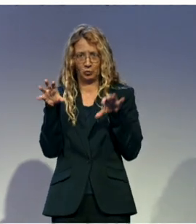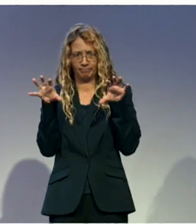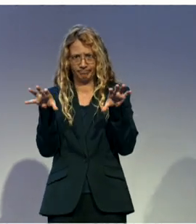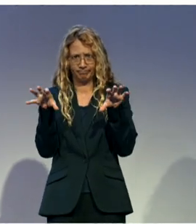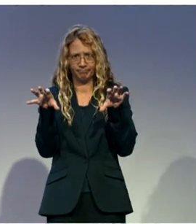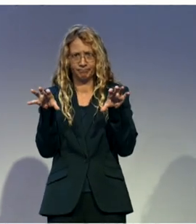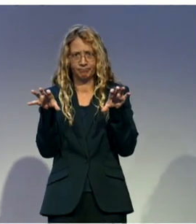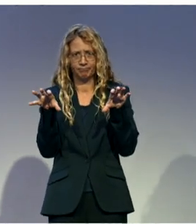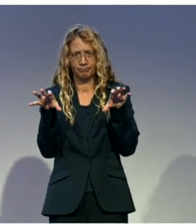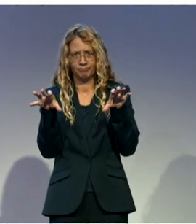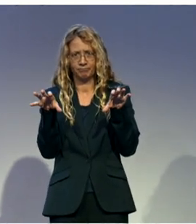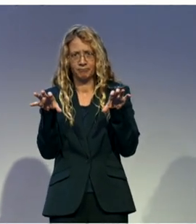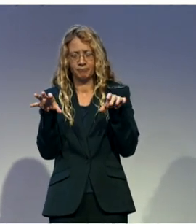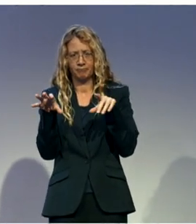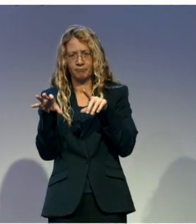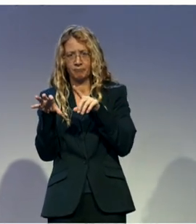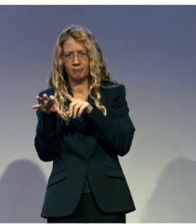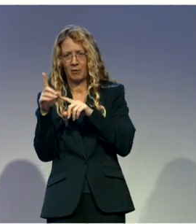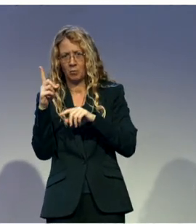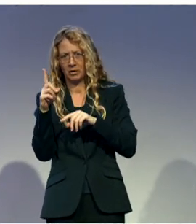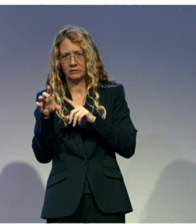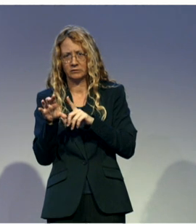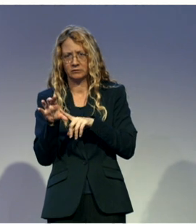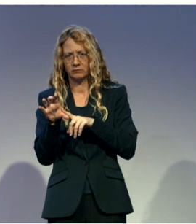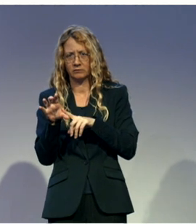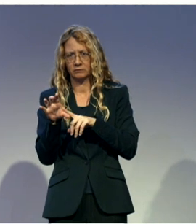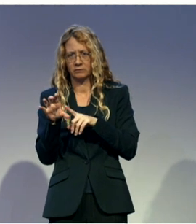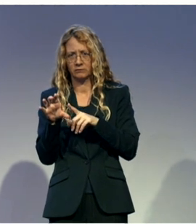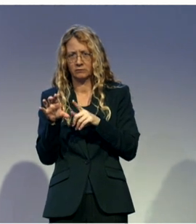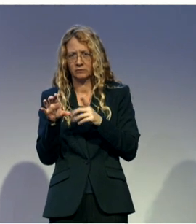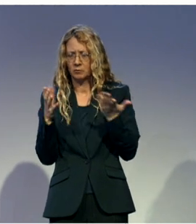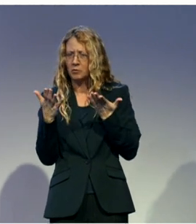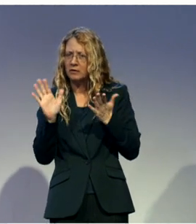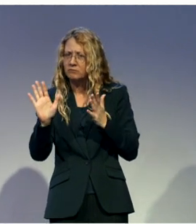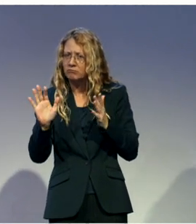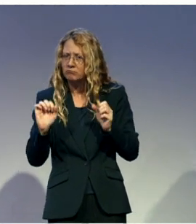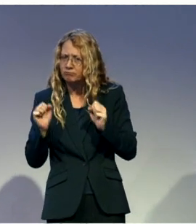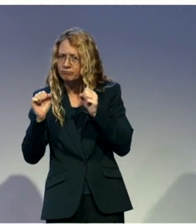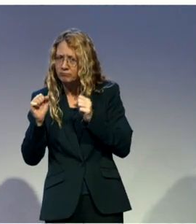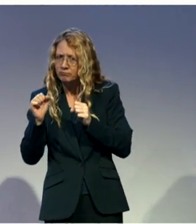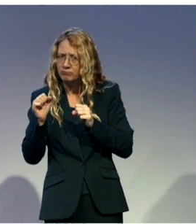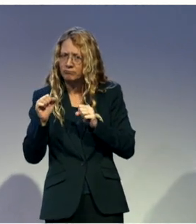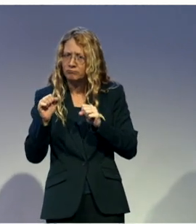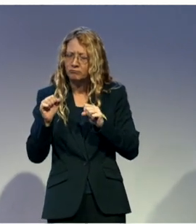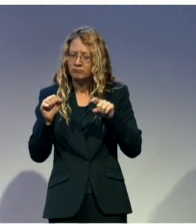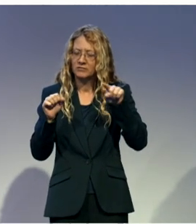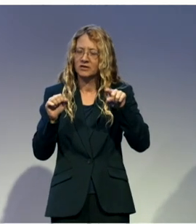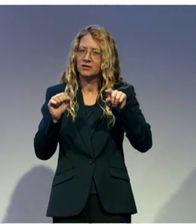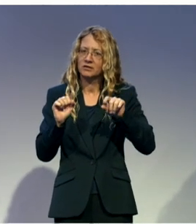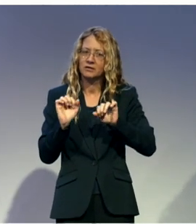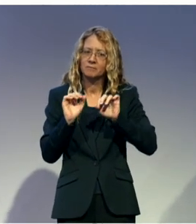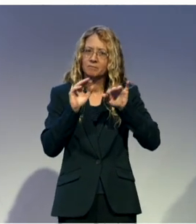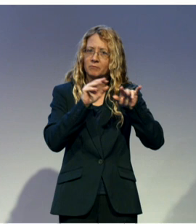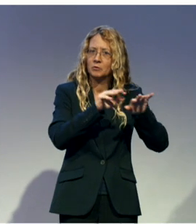engagement or intent, as well as the level of influence. So, we mainly focused on those that had